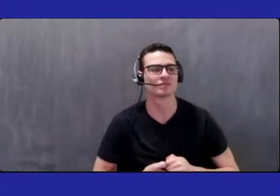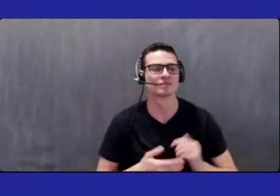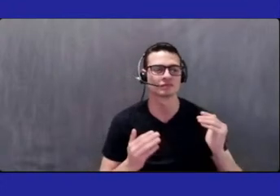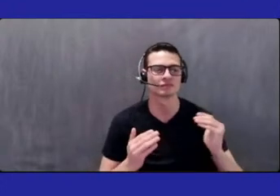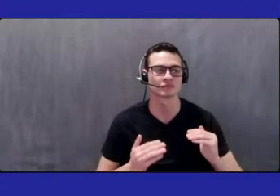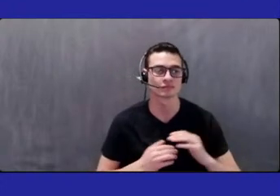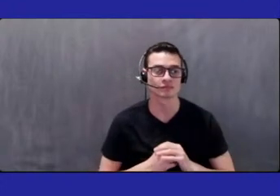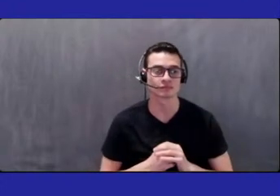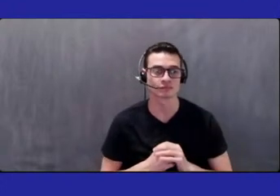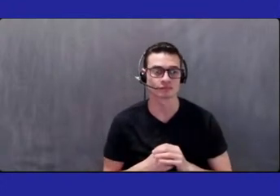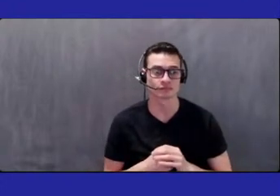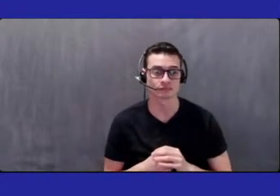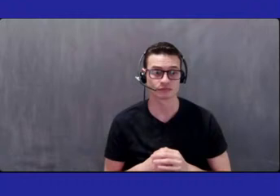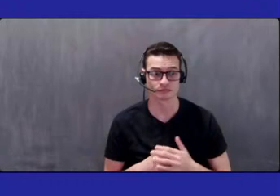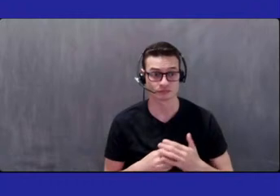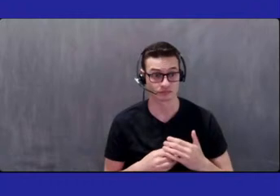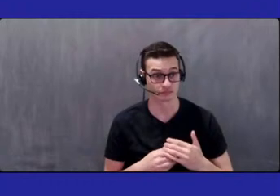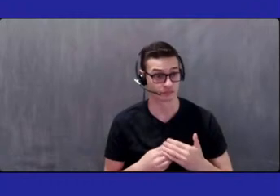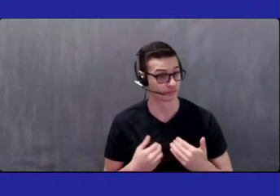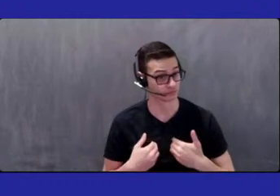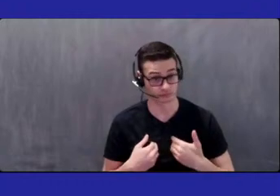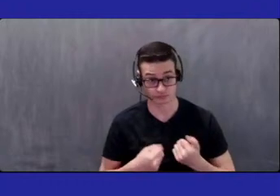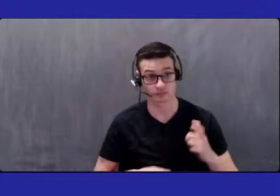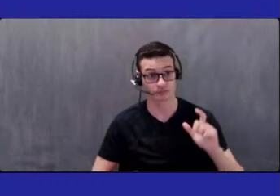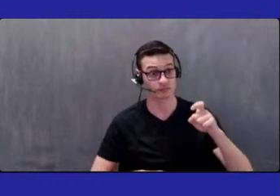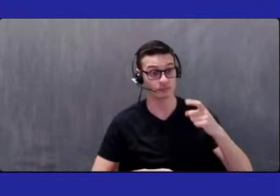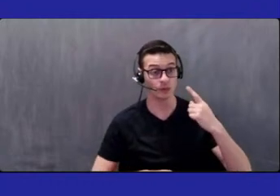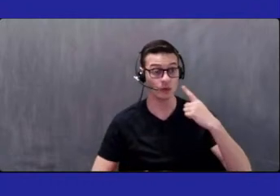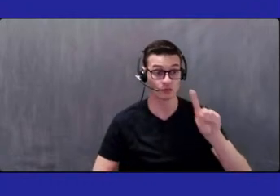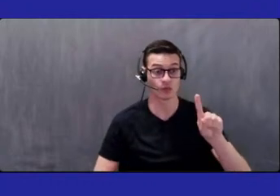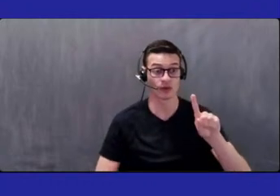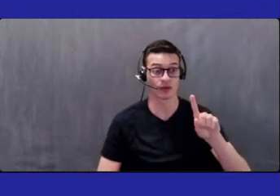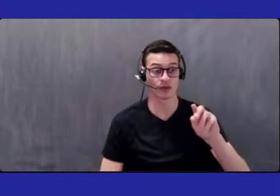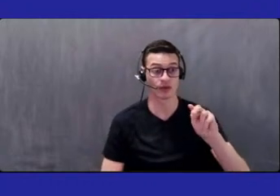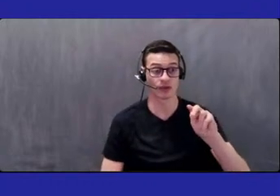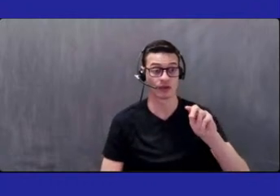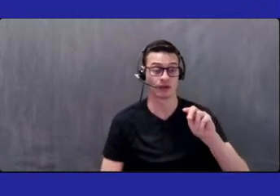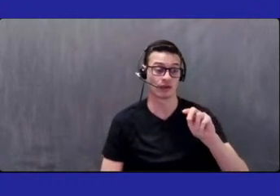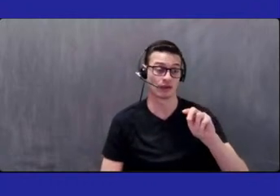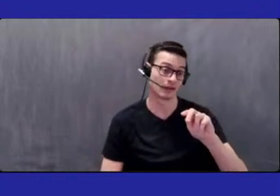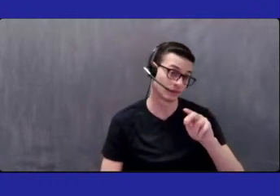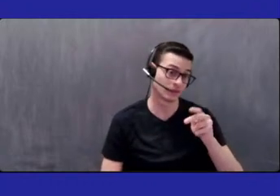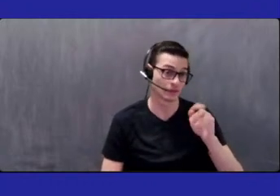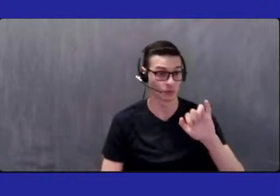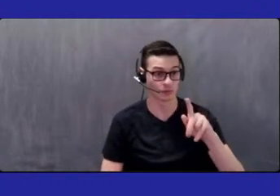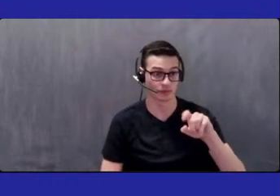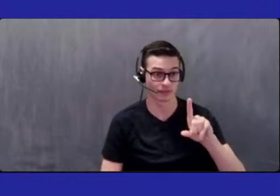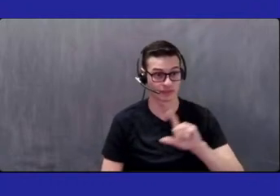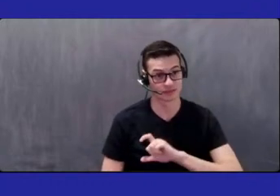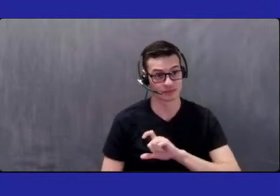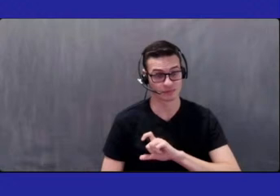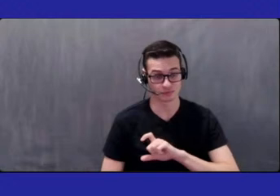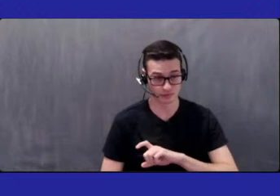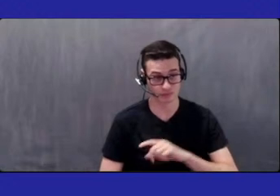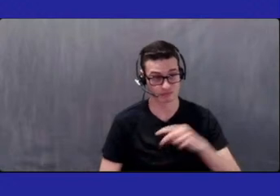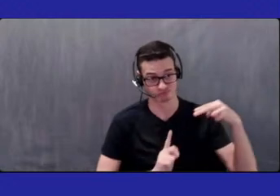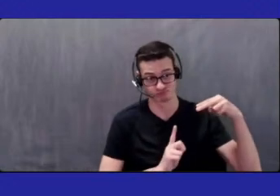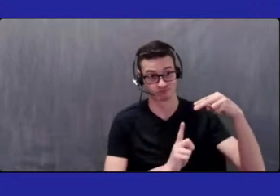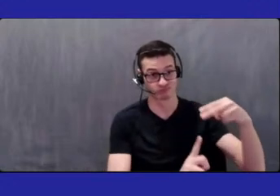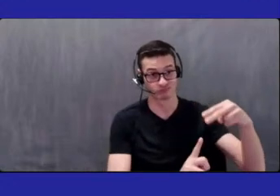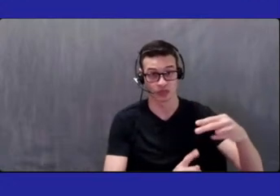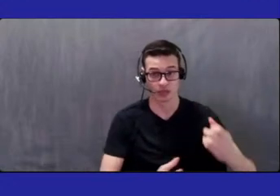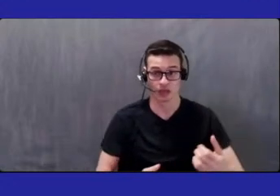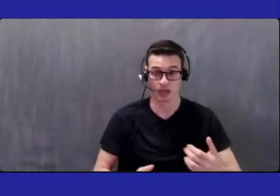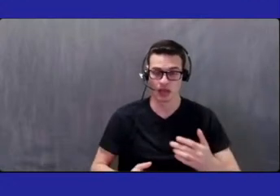we need a, we have a massive need for frequent NYPD patrol. We're in a, not so, you know, there's a lot of crime going on in our surrounding